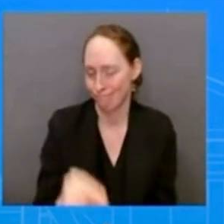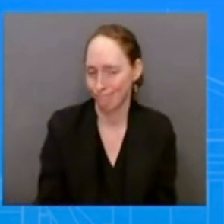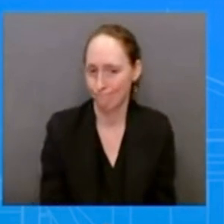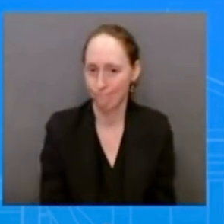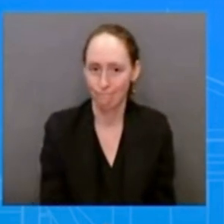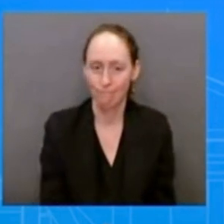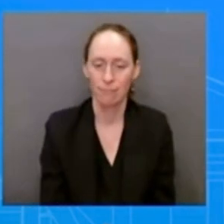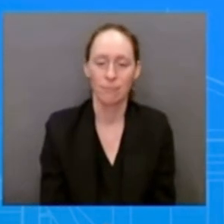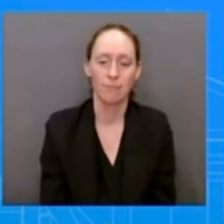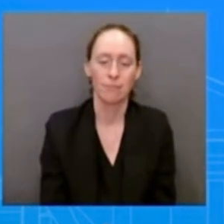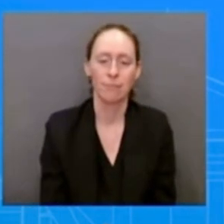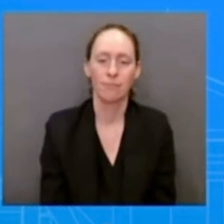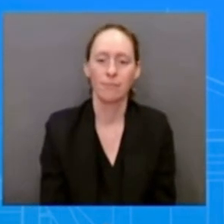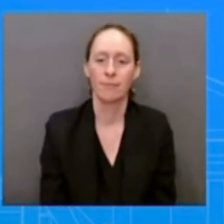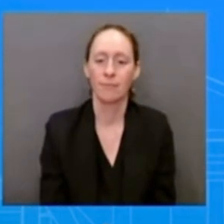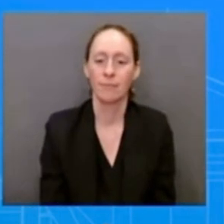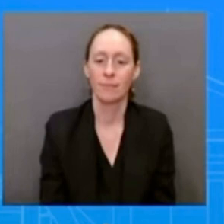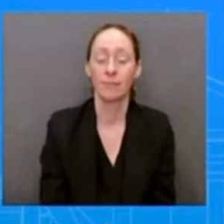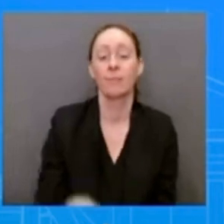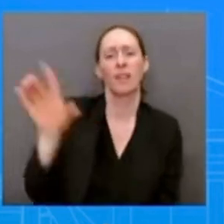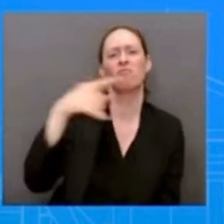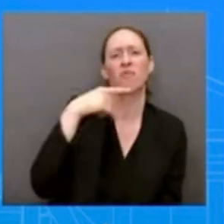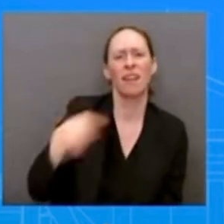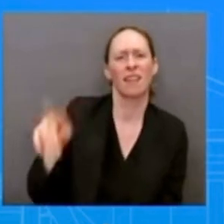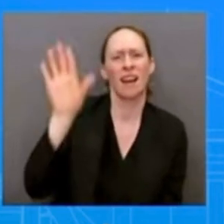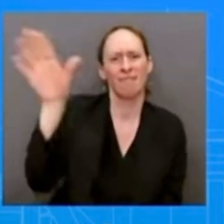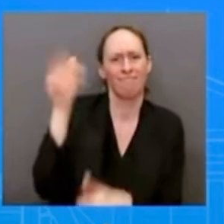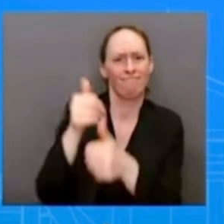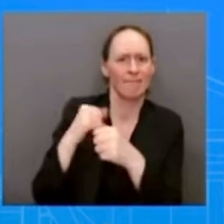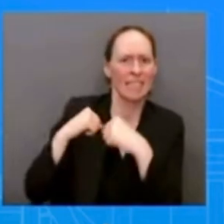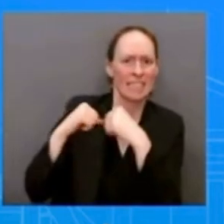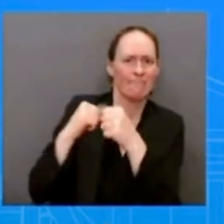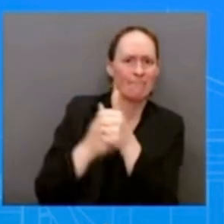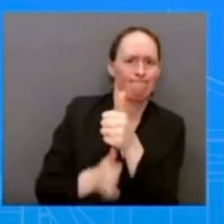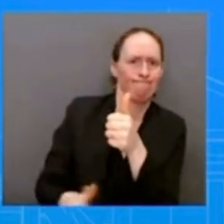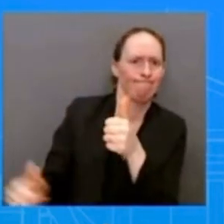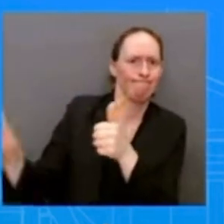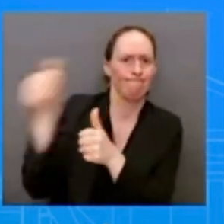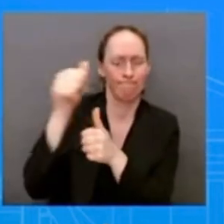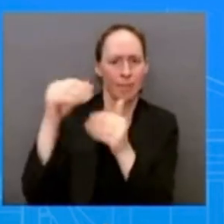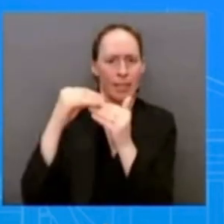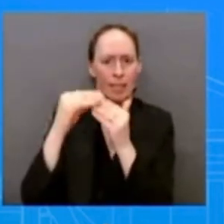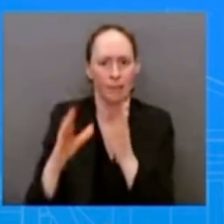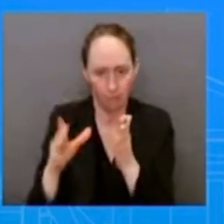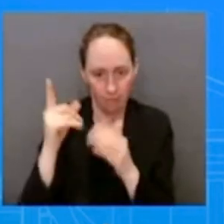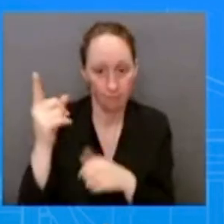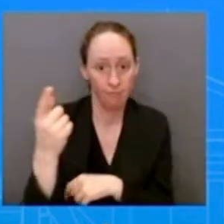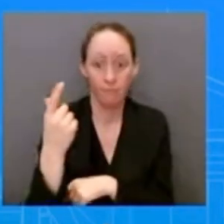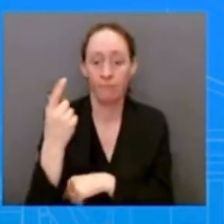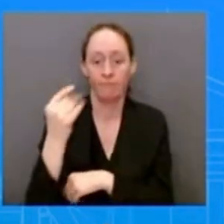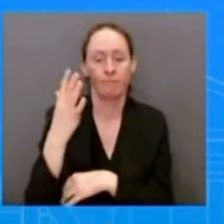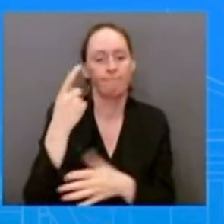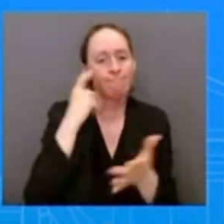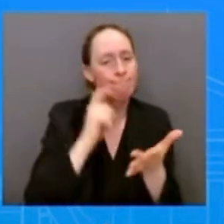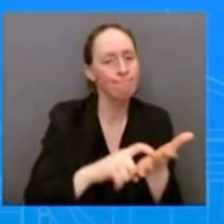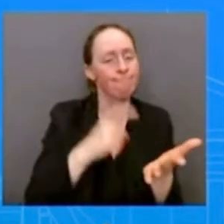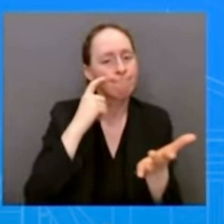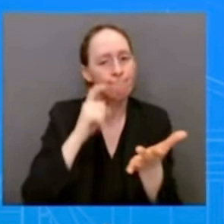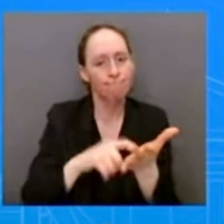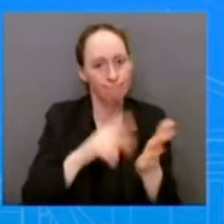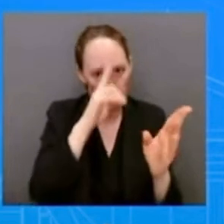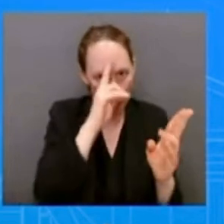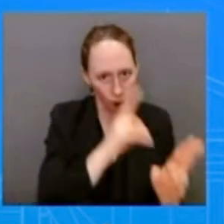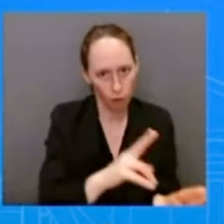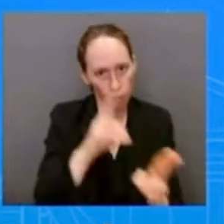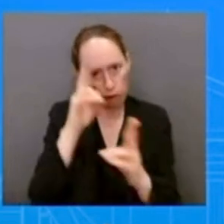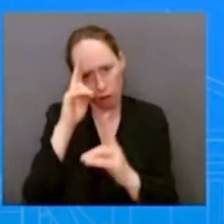awarded awards of orders of courage the two pilots that were involved in the downing of the u.s reaper drone you know obviously the u.s made it very clear that